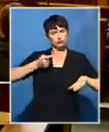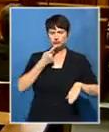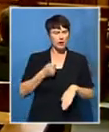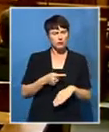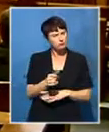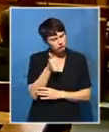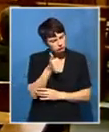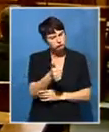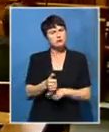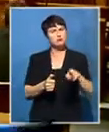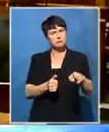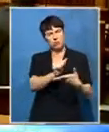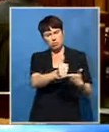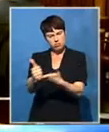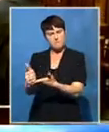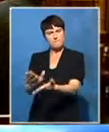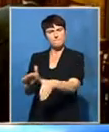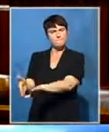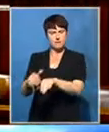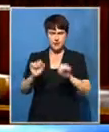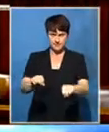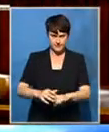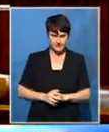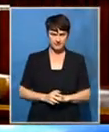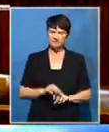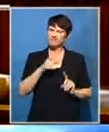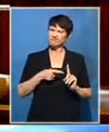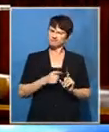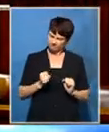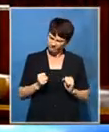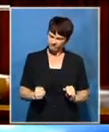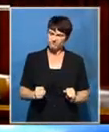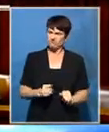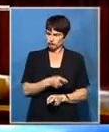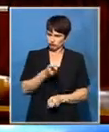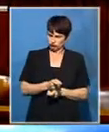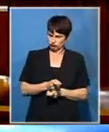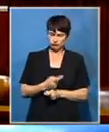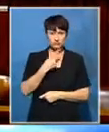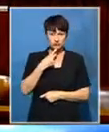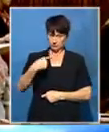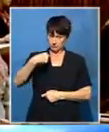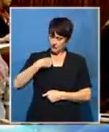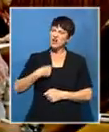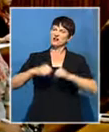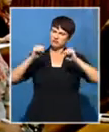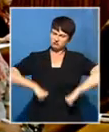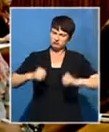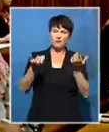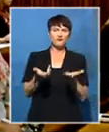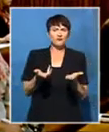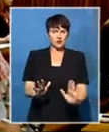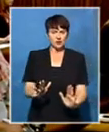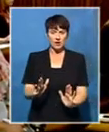Stand firm behind his groundbreaking ruling, Judge Fabricius refuses to set aside his order. He